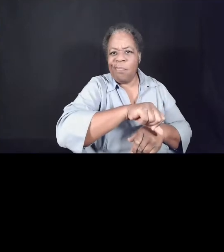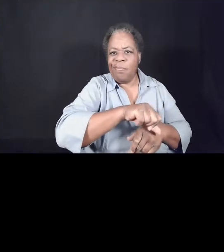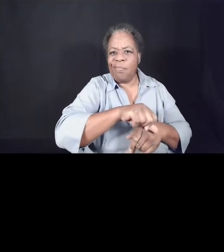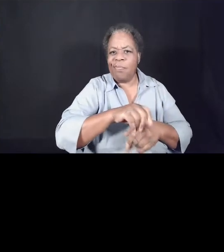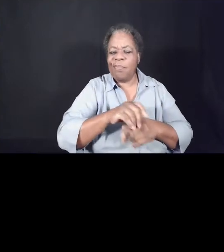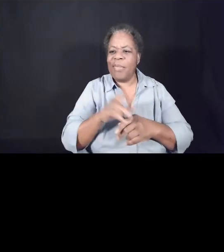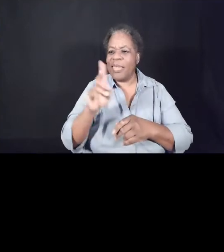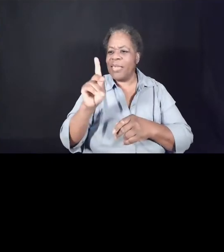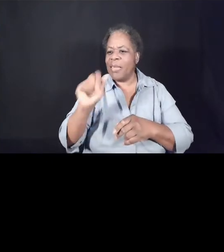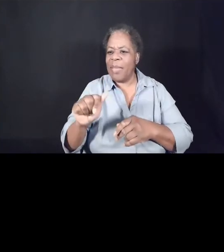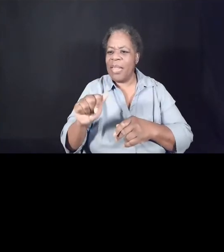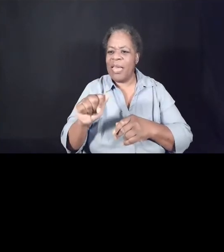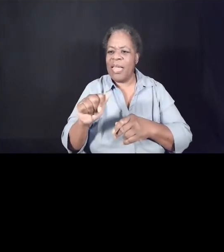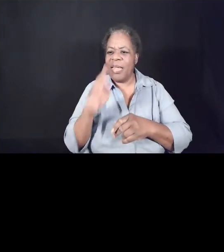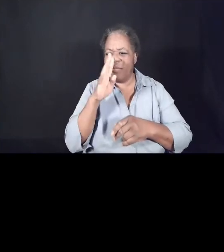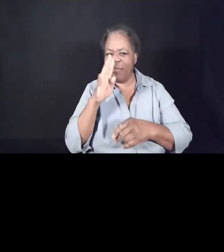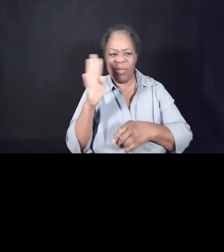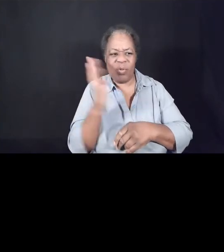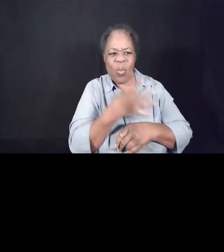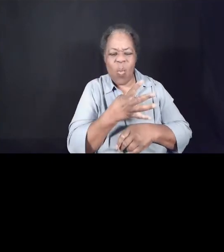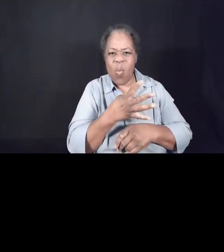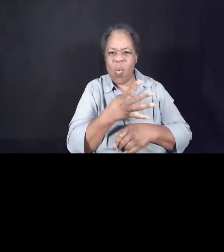failure to protect the unborn.